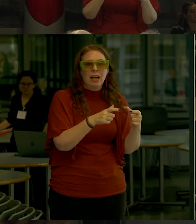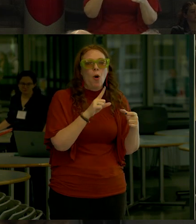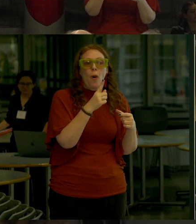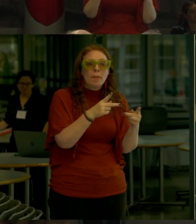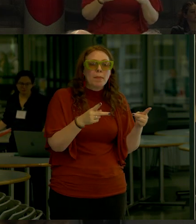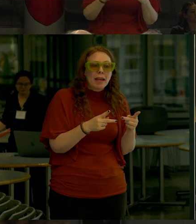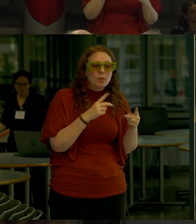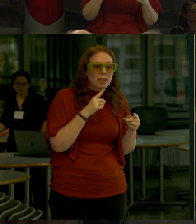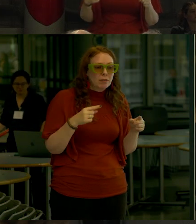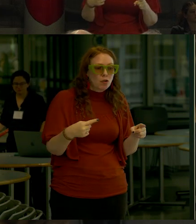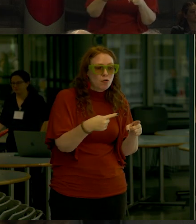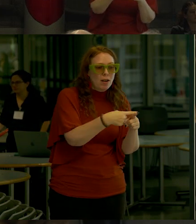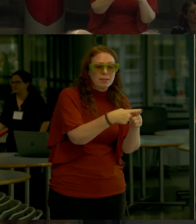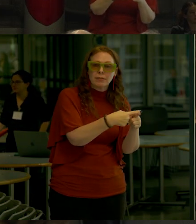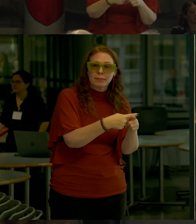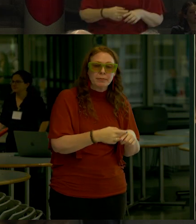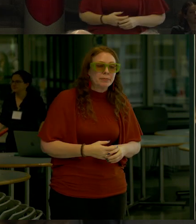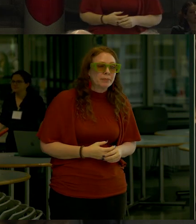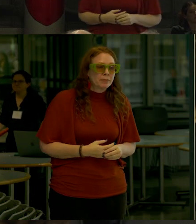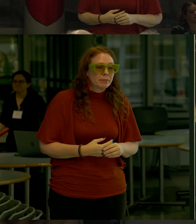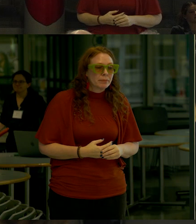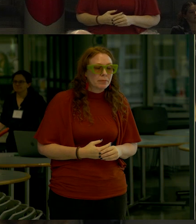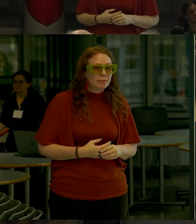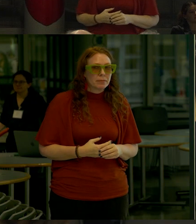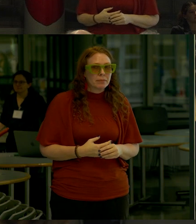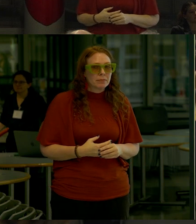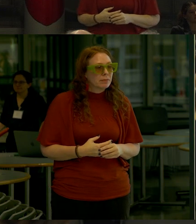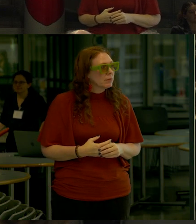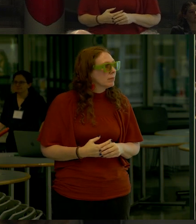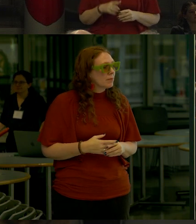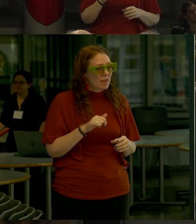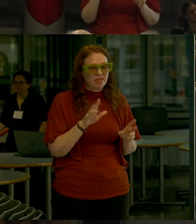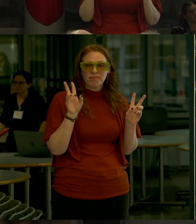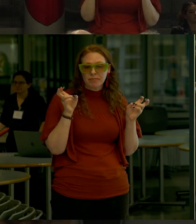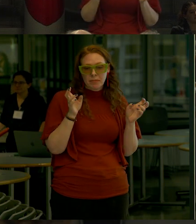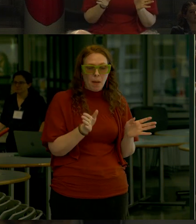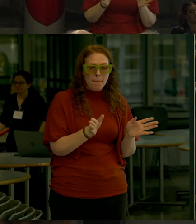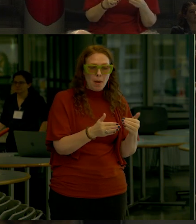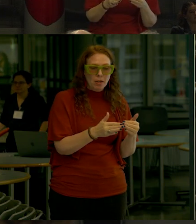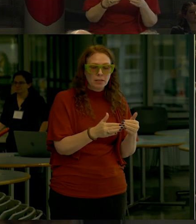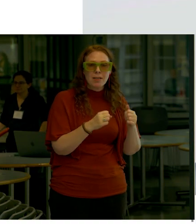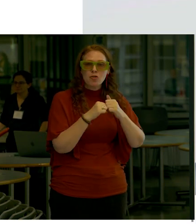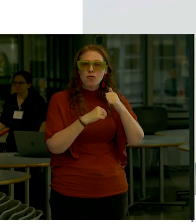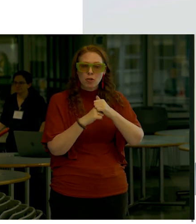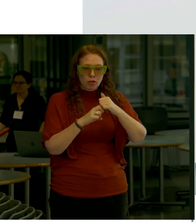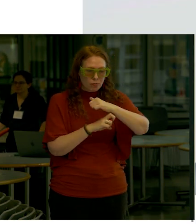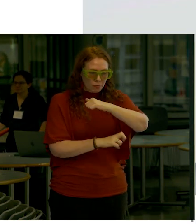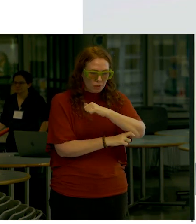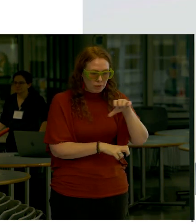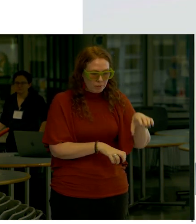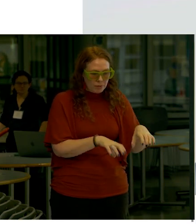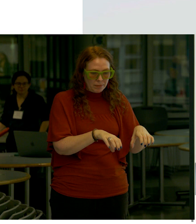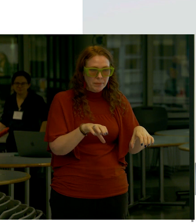place we can cross that path tube so this box and this structure really